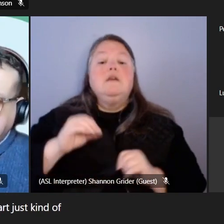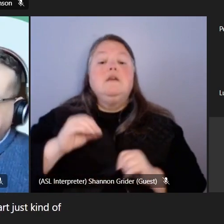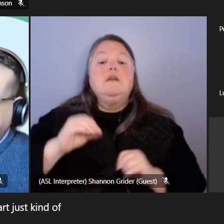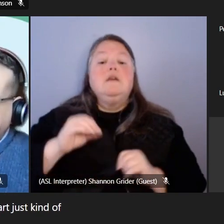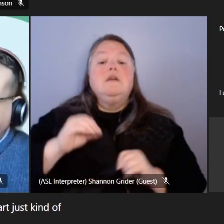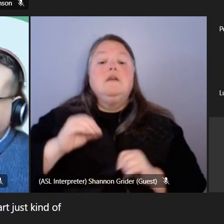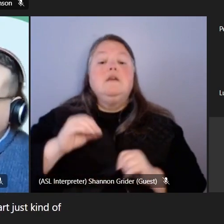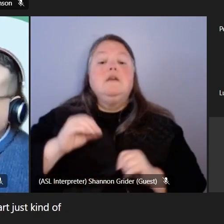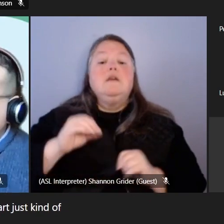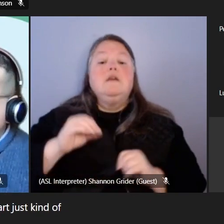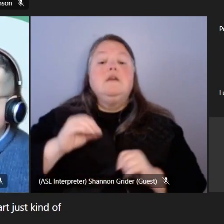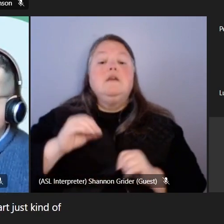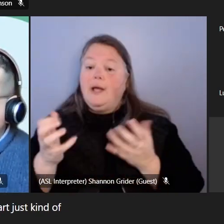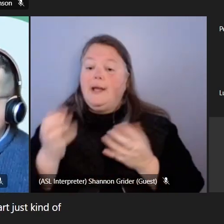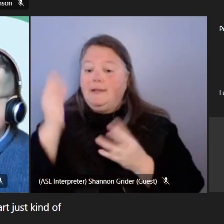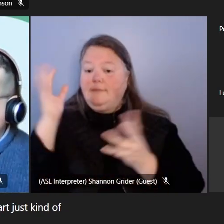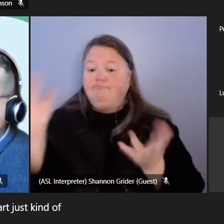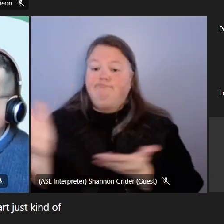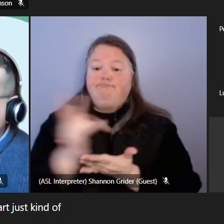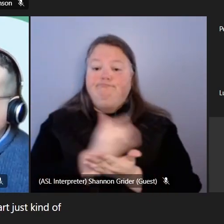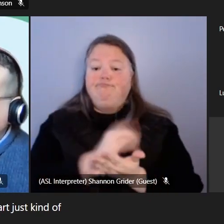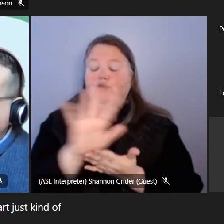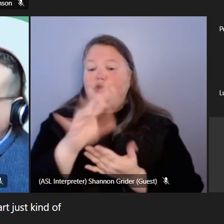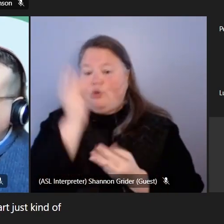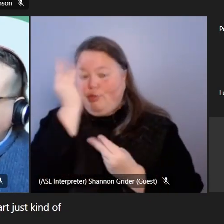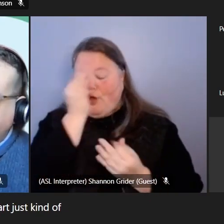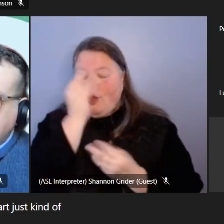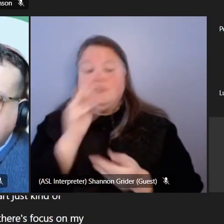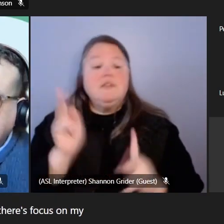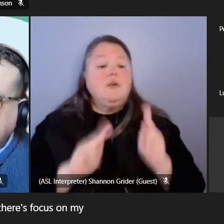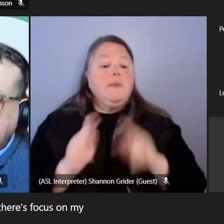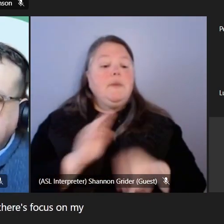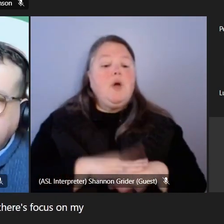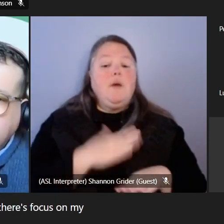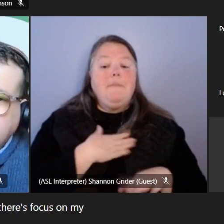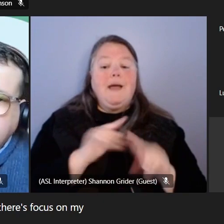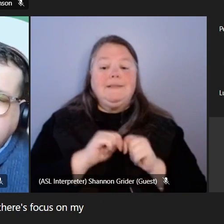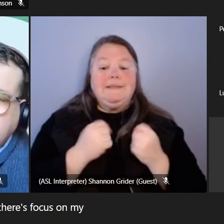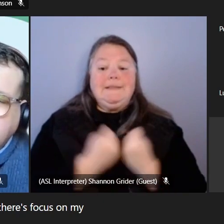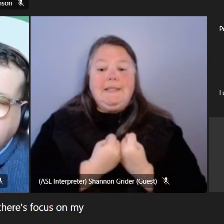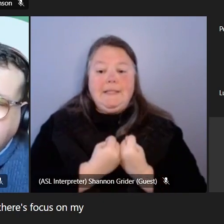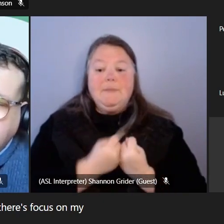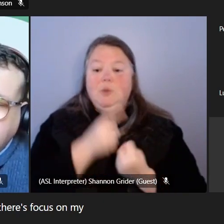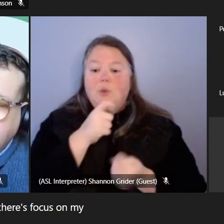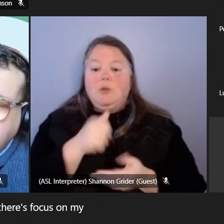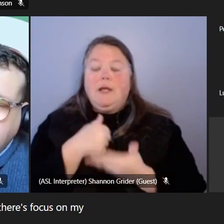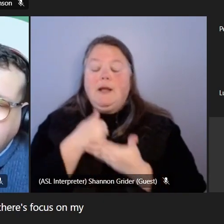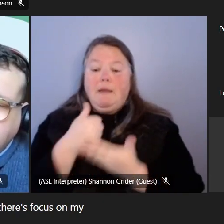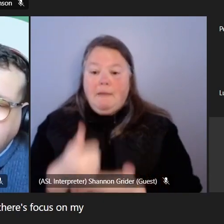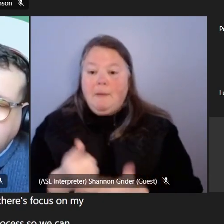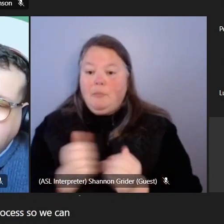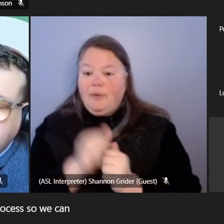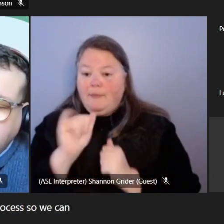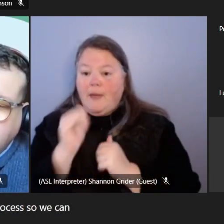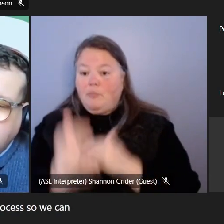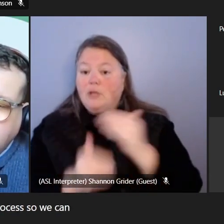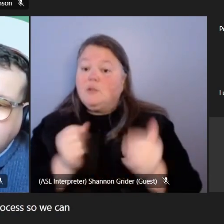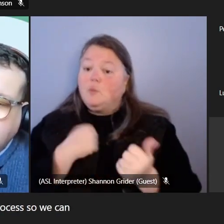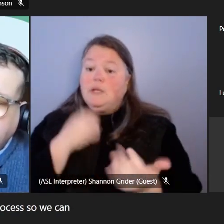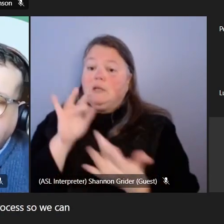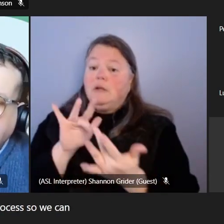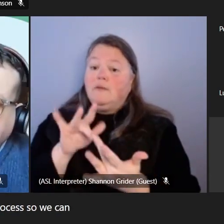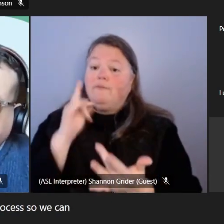thoughts um and you know there's folks on my team that can help um help you with that process so we can reach out to you about that